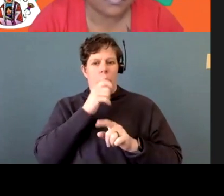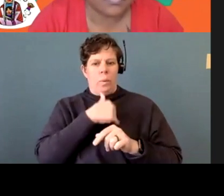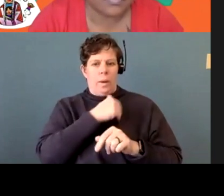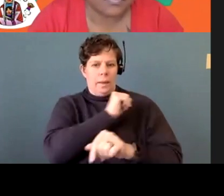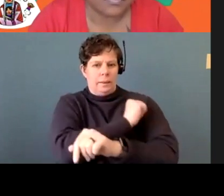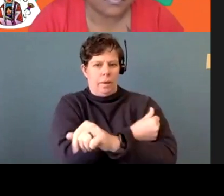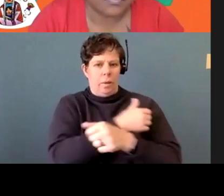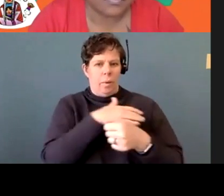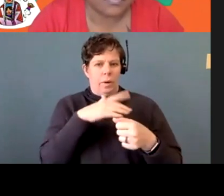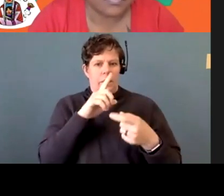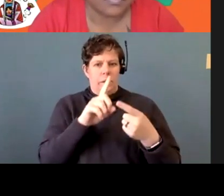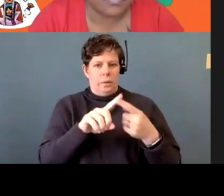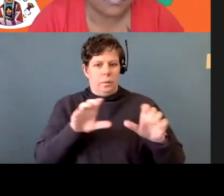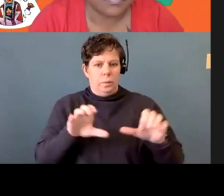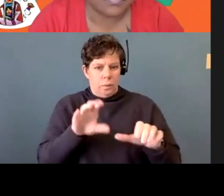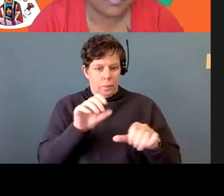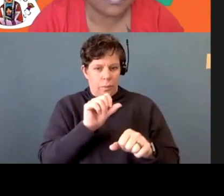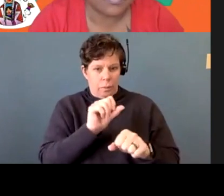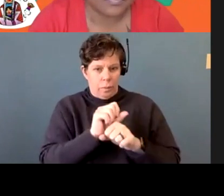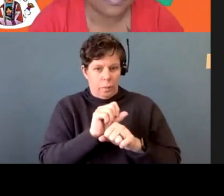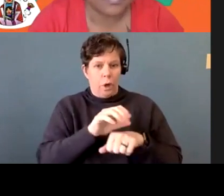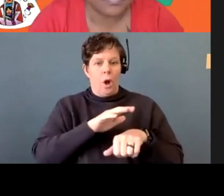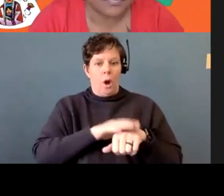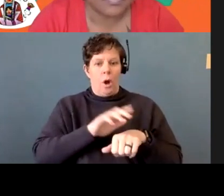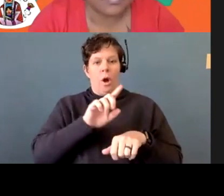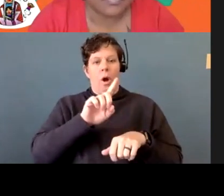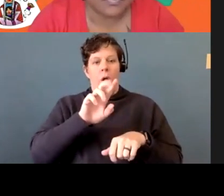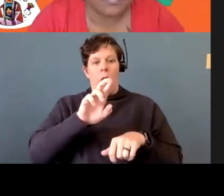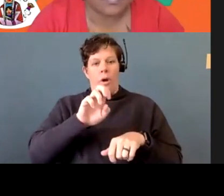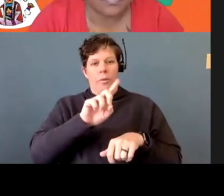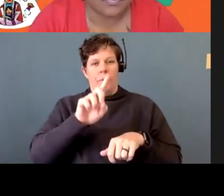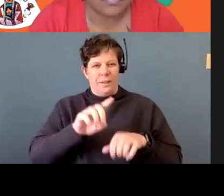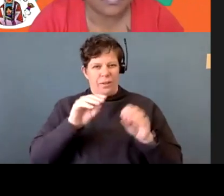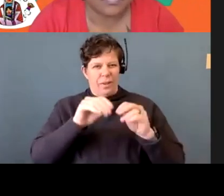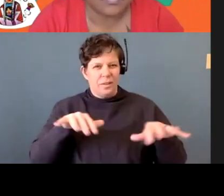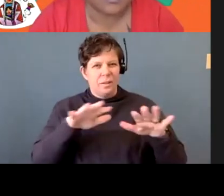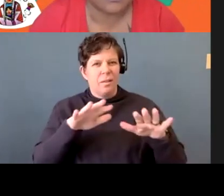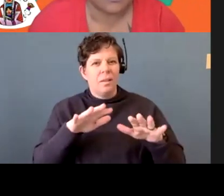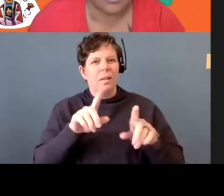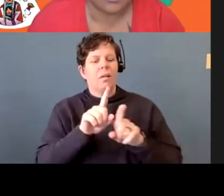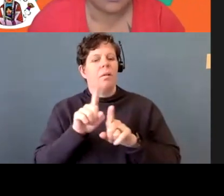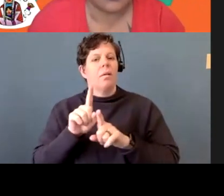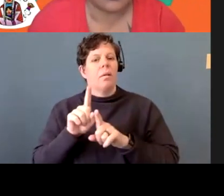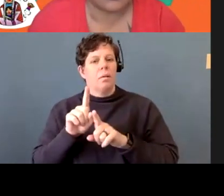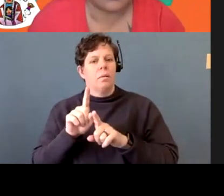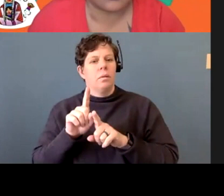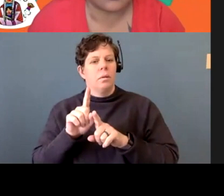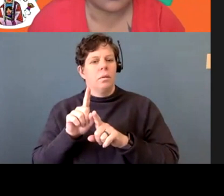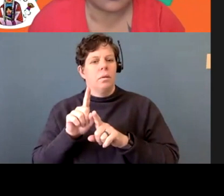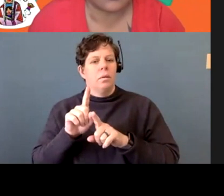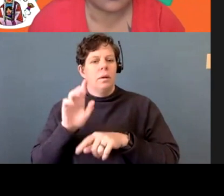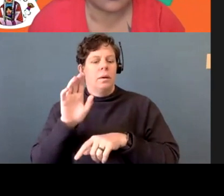the work on the reservation. And then there's also the fact that he disappeared in another